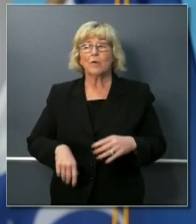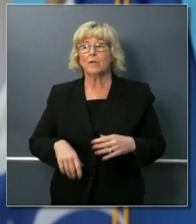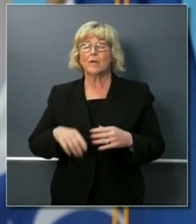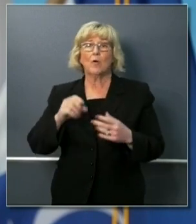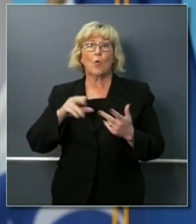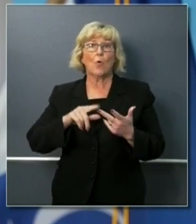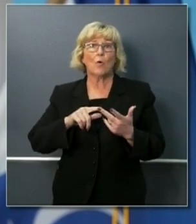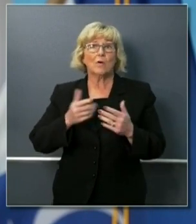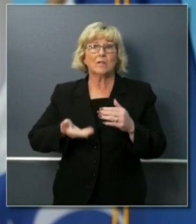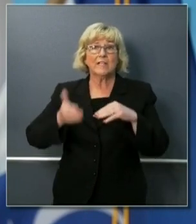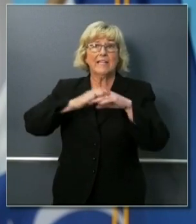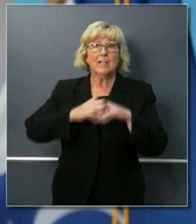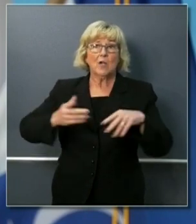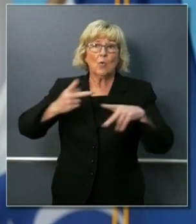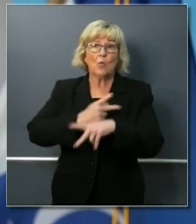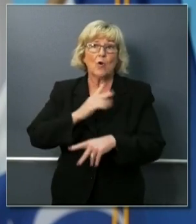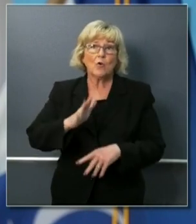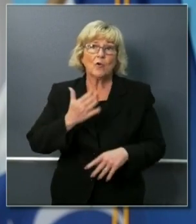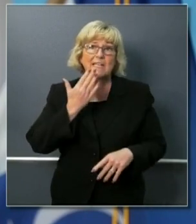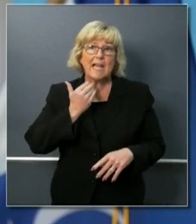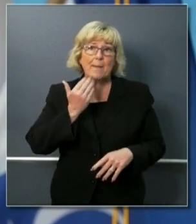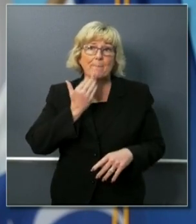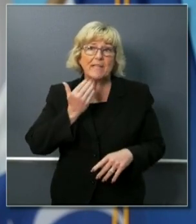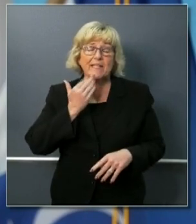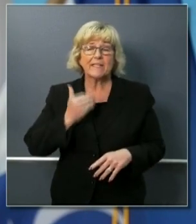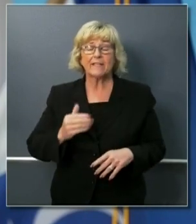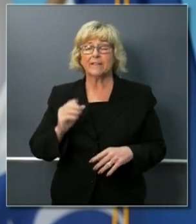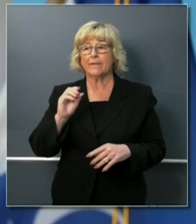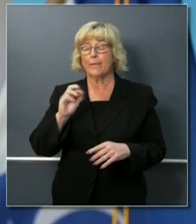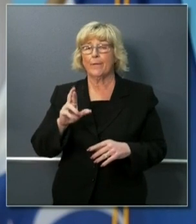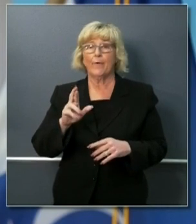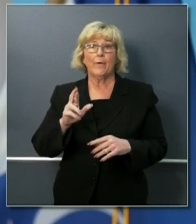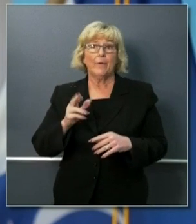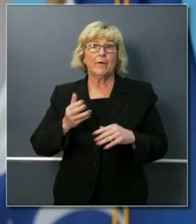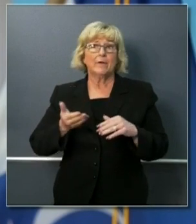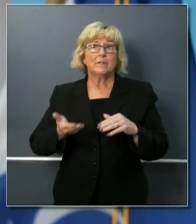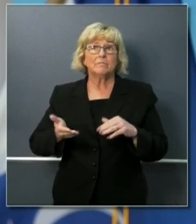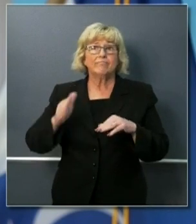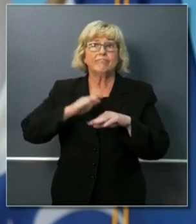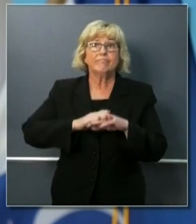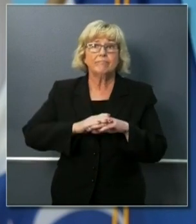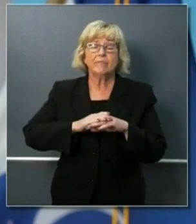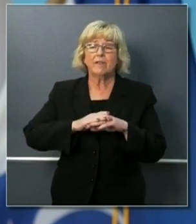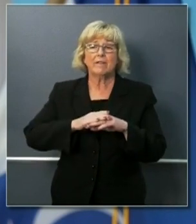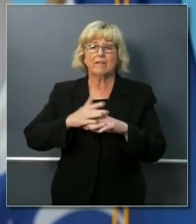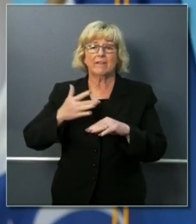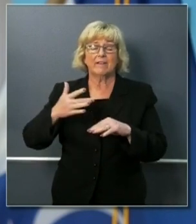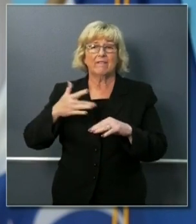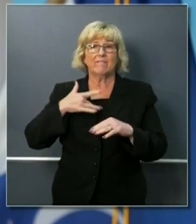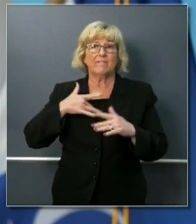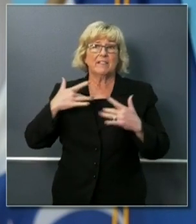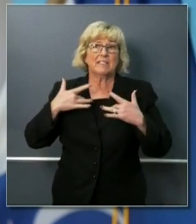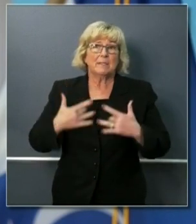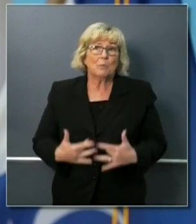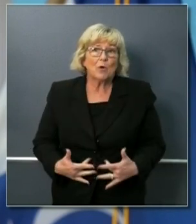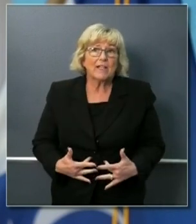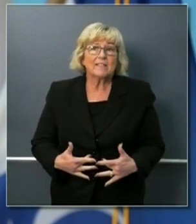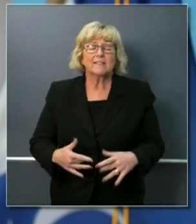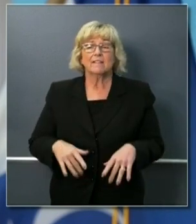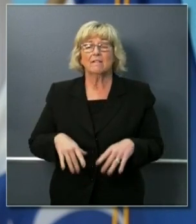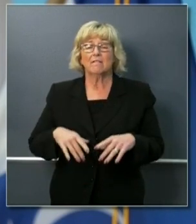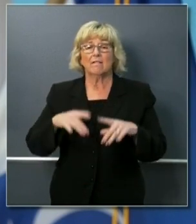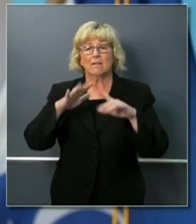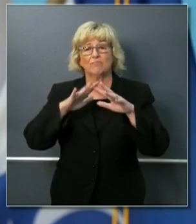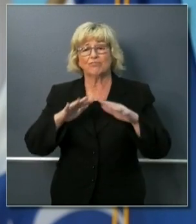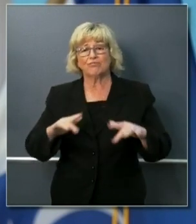your diabetes it can certainly impact your sense of well-being and depression and